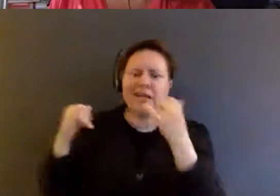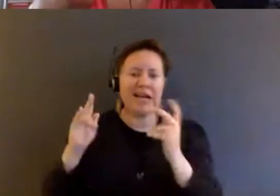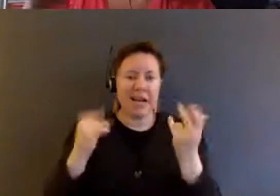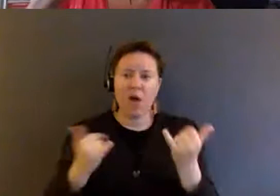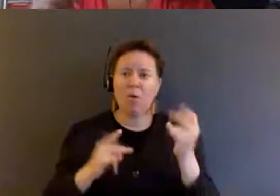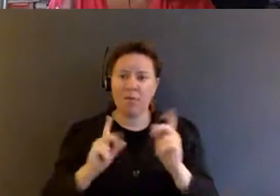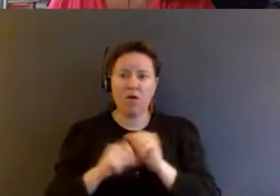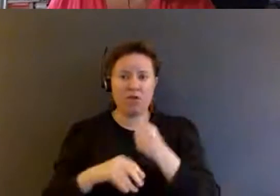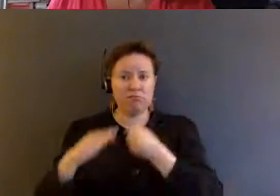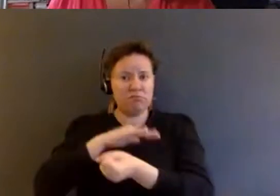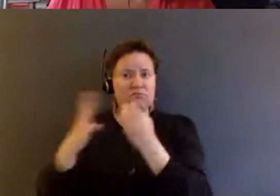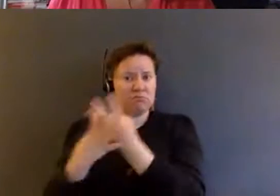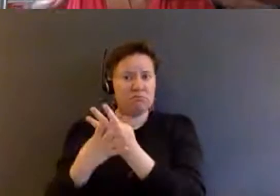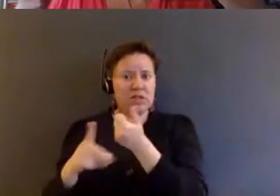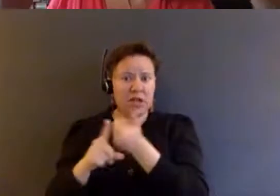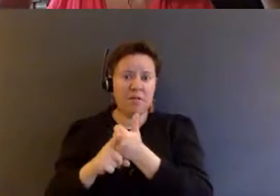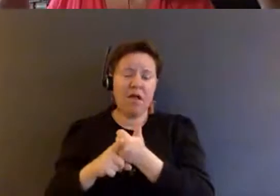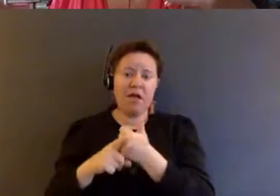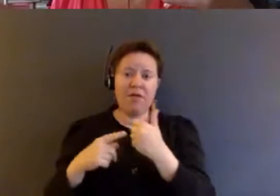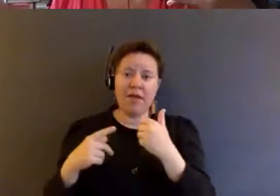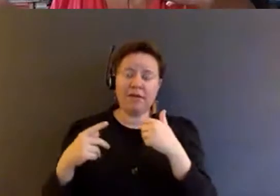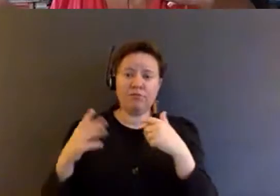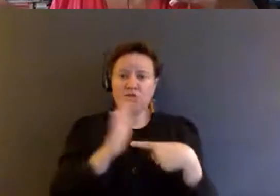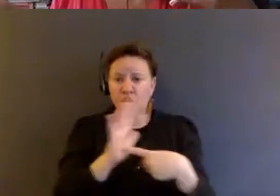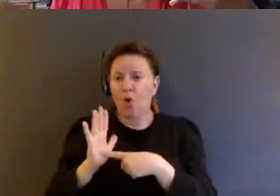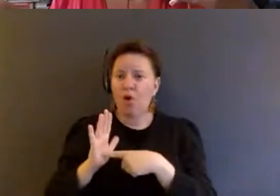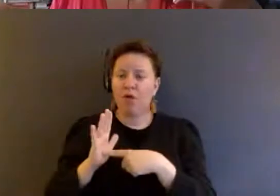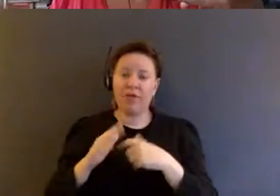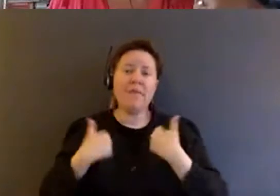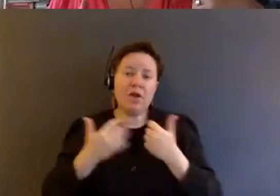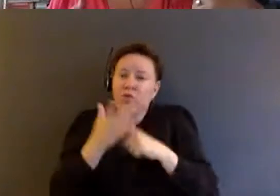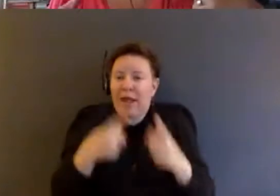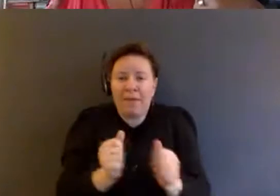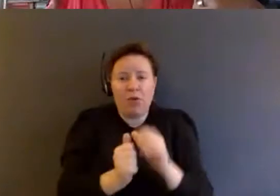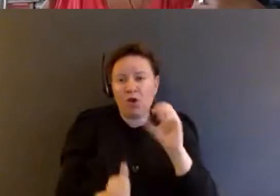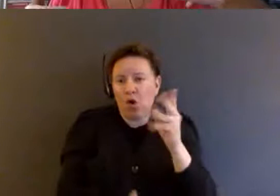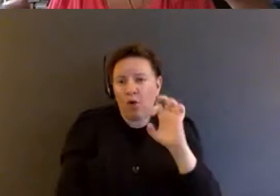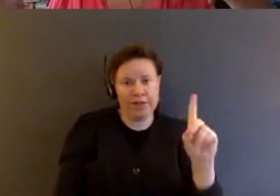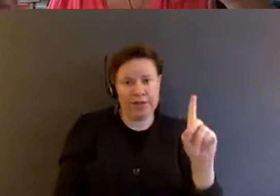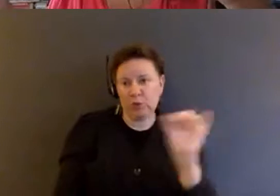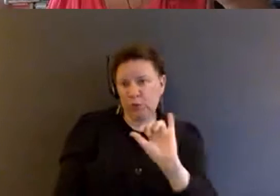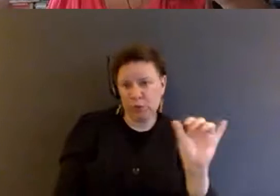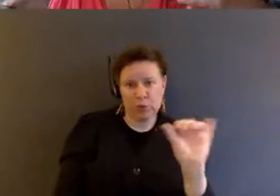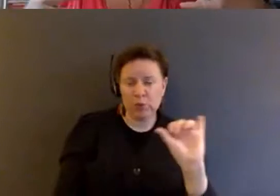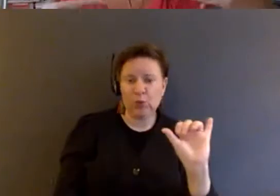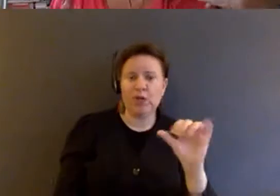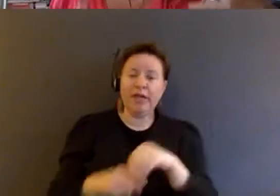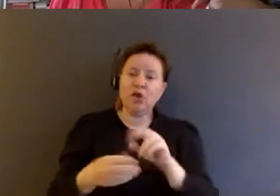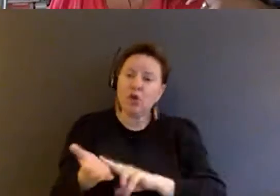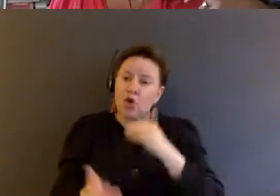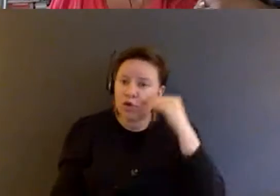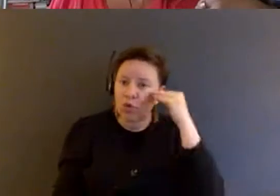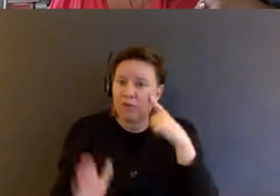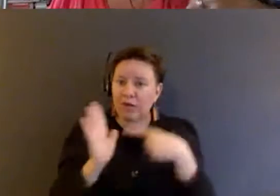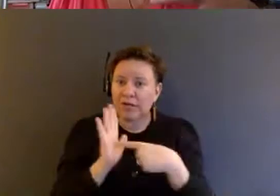themselves, know, tape their daily lives, and everybody. This is what is happening in COVID as well. Now in nursing homes, for example,